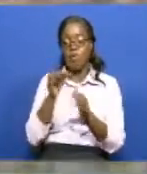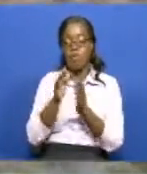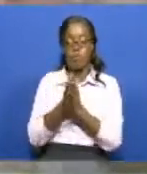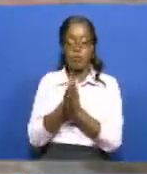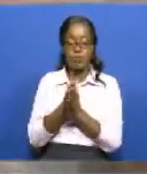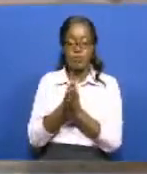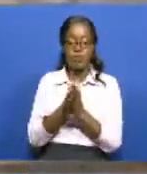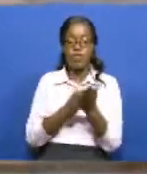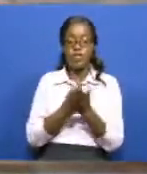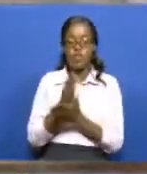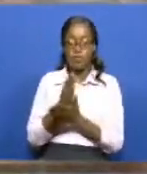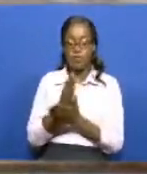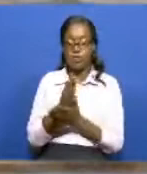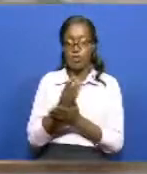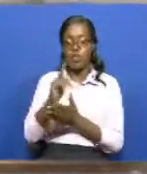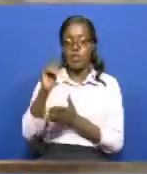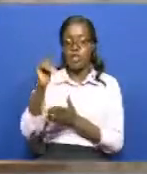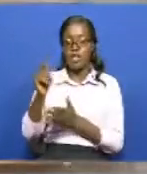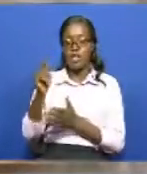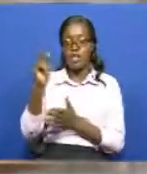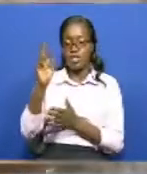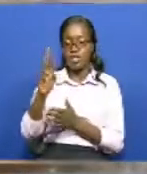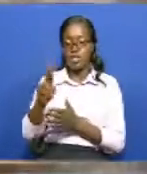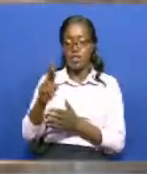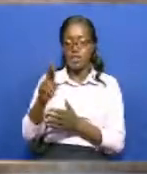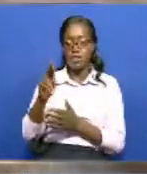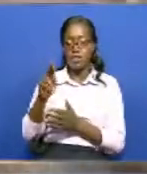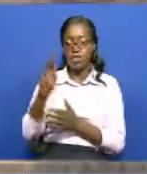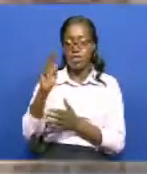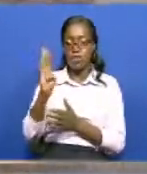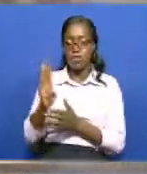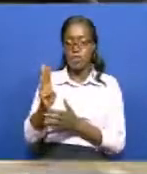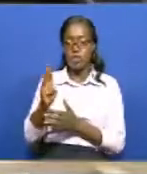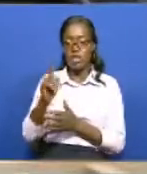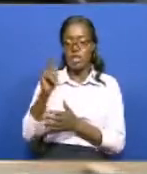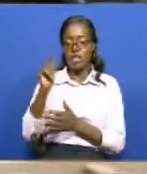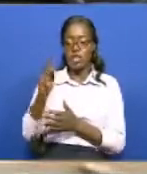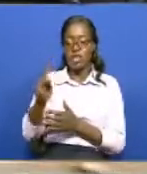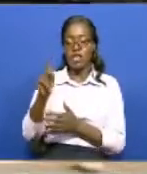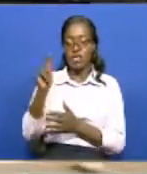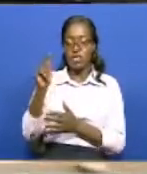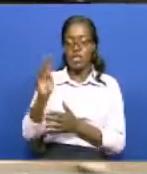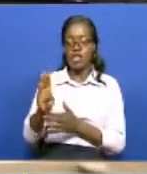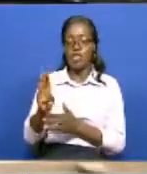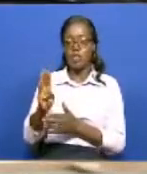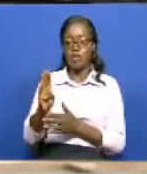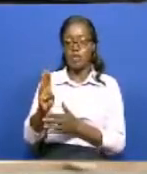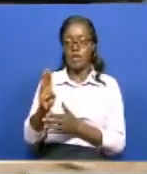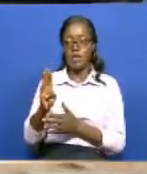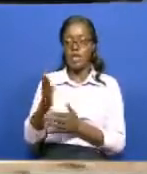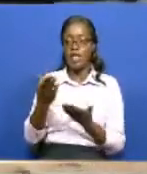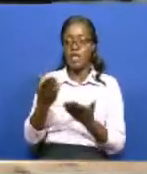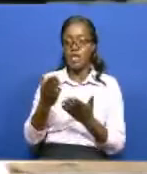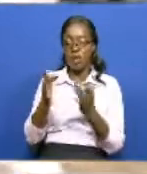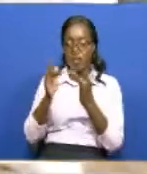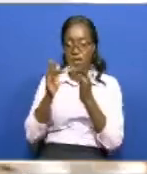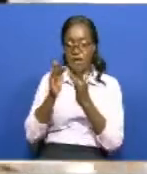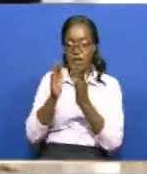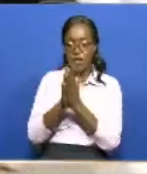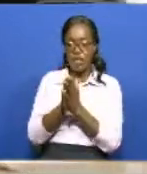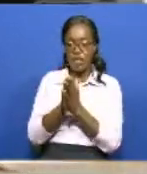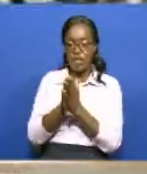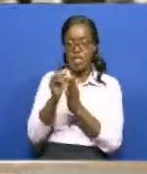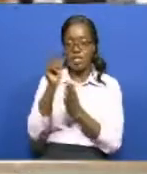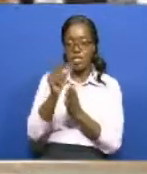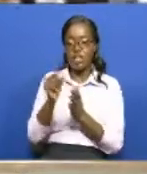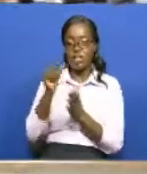through the Kenya Tourism Board also partnered with the private sector to keep the destination alive through a virtual live streaming and the hashtag Magic